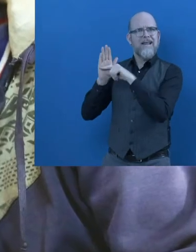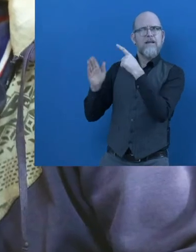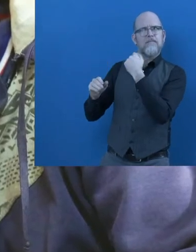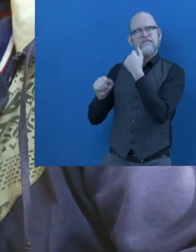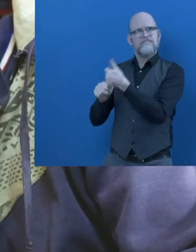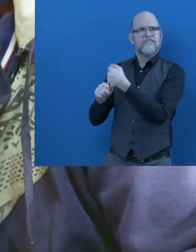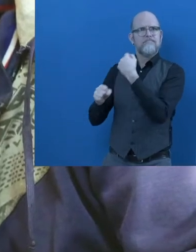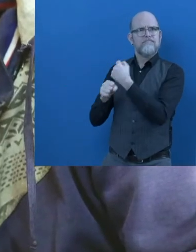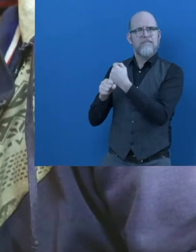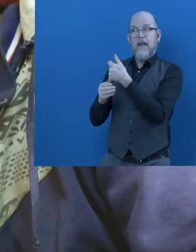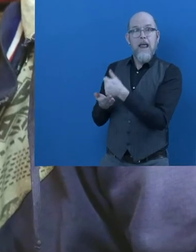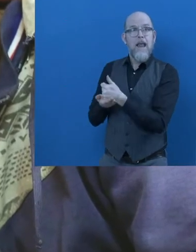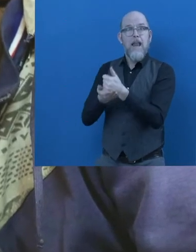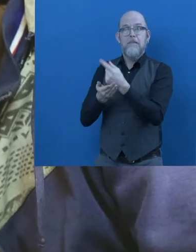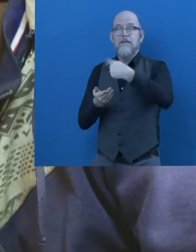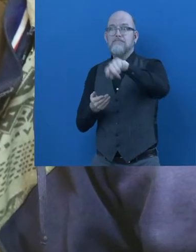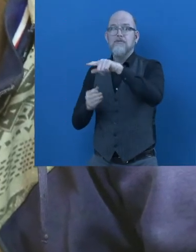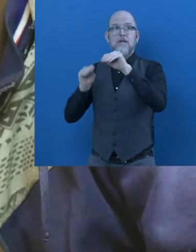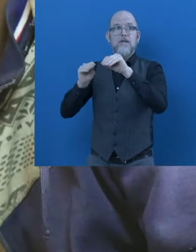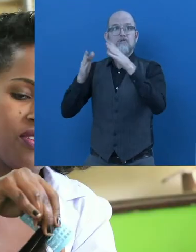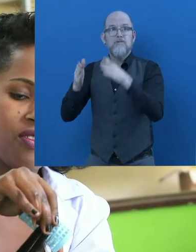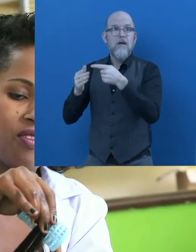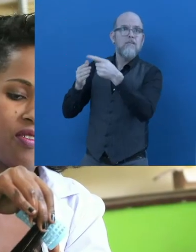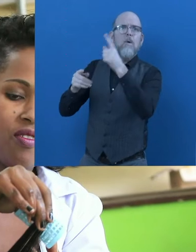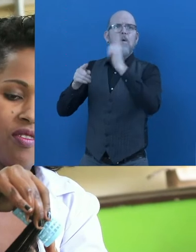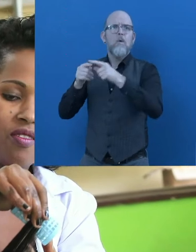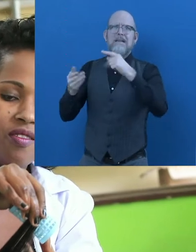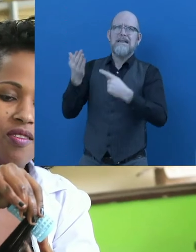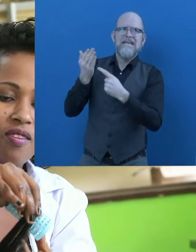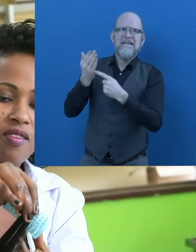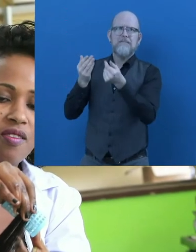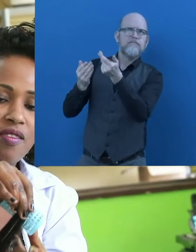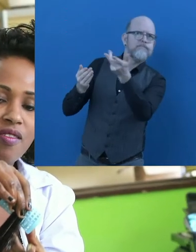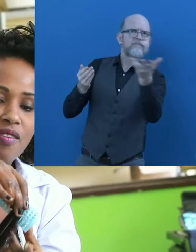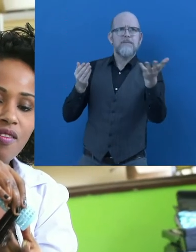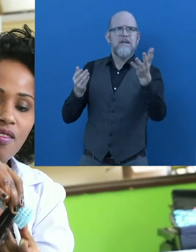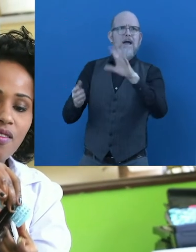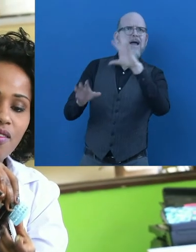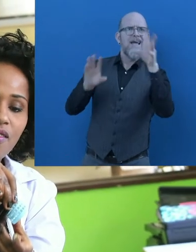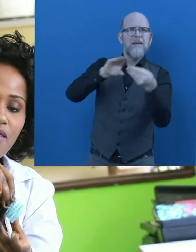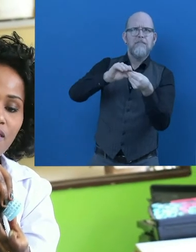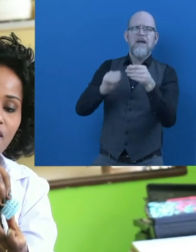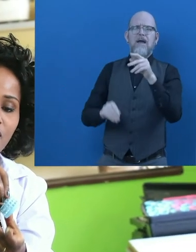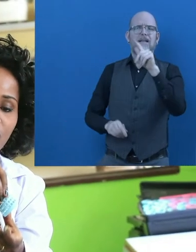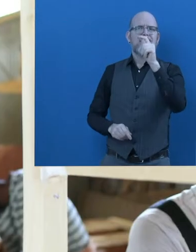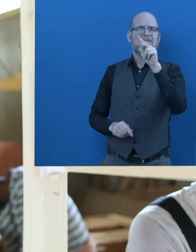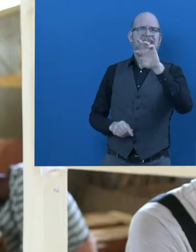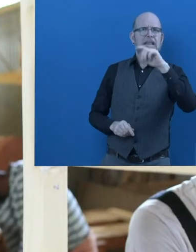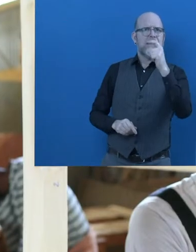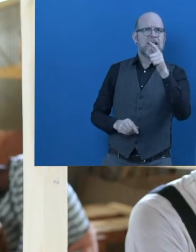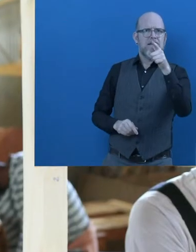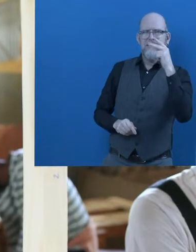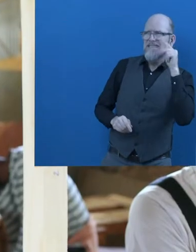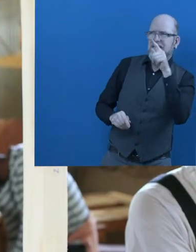would help the teachers in the Tibet Colleges ensure inclusive